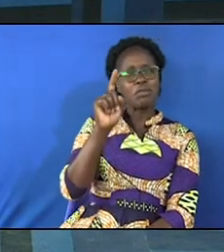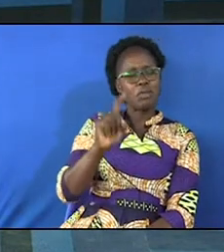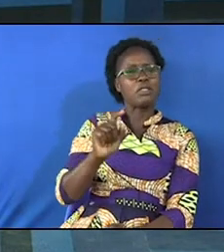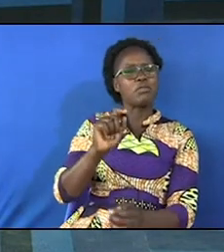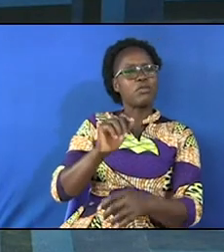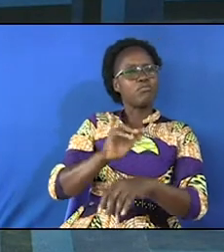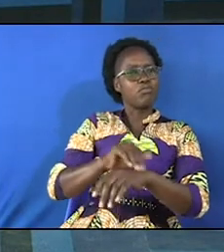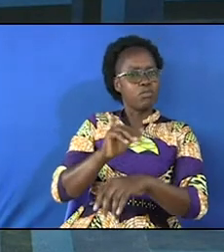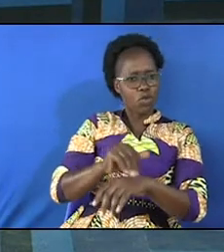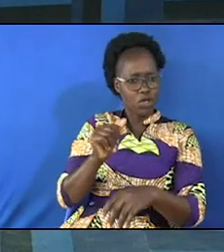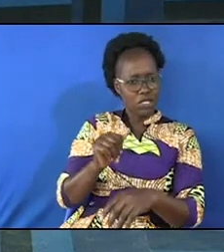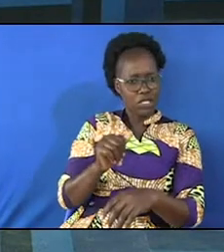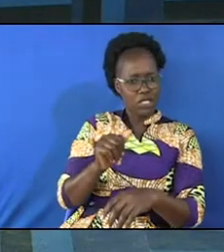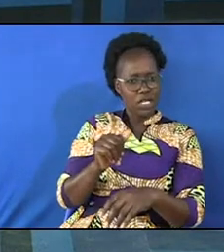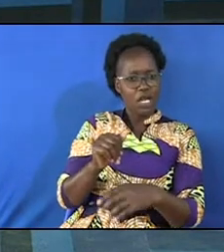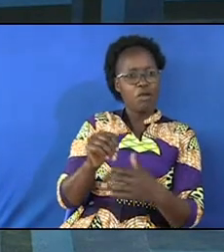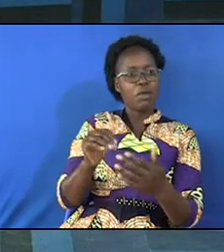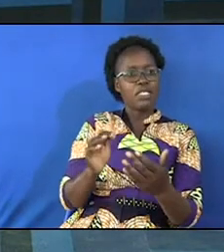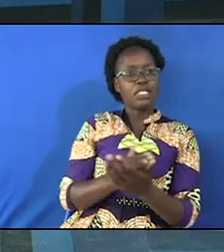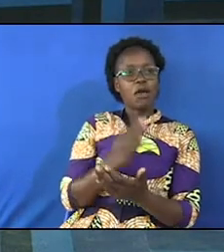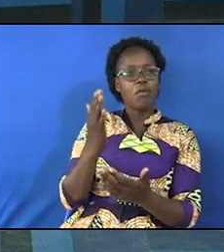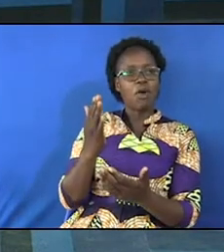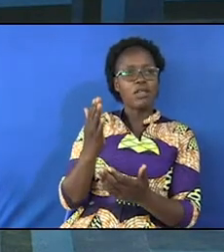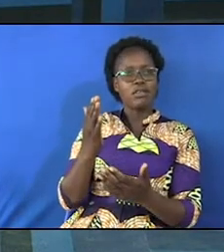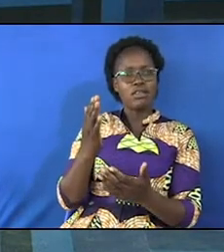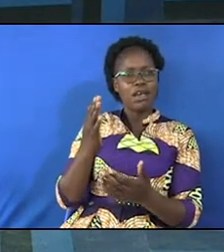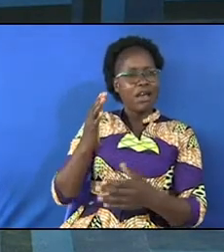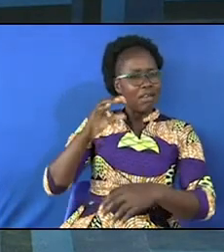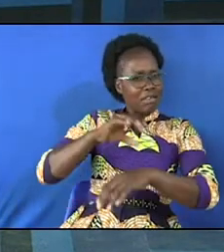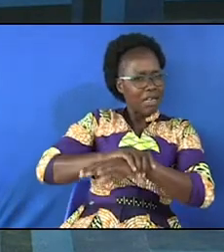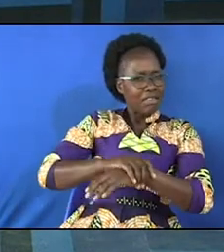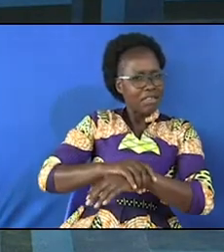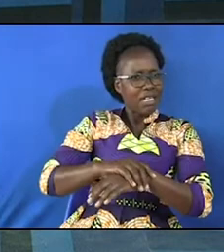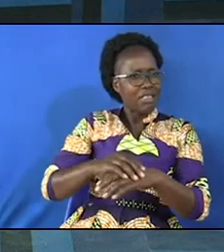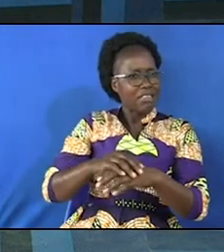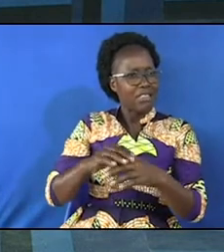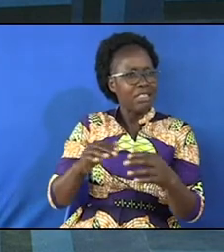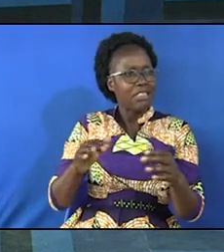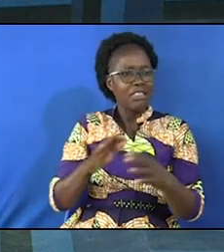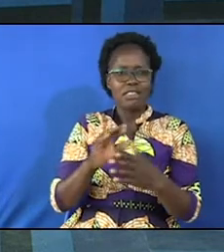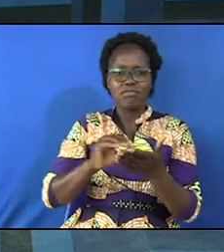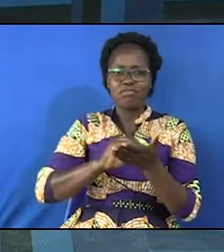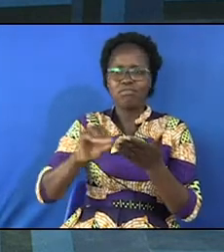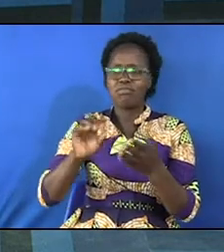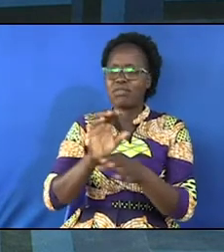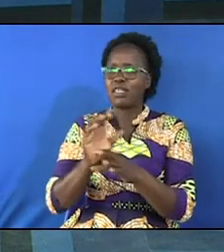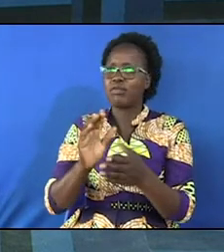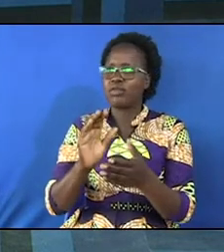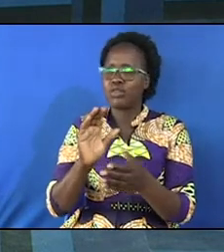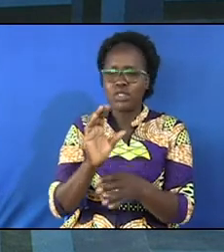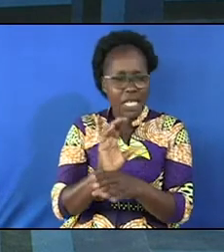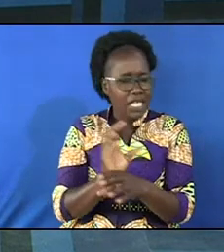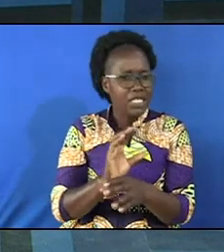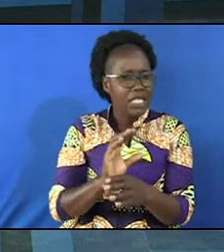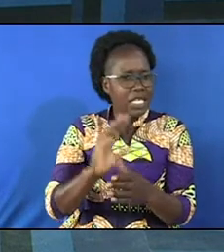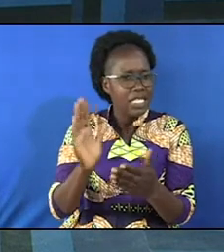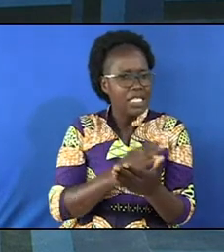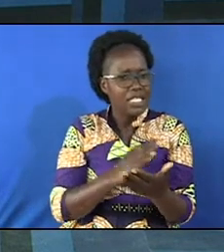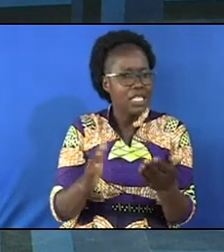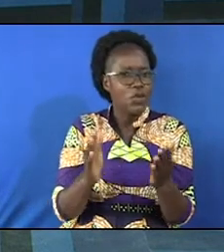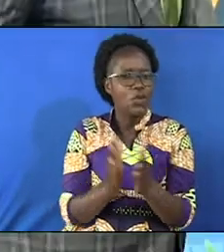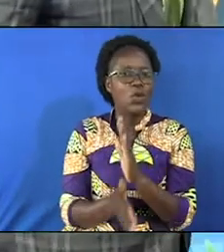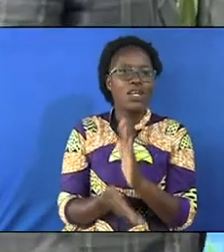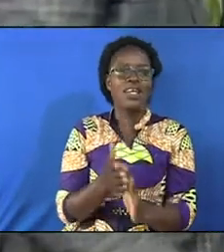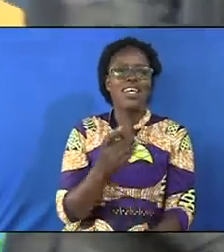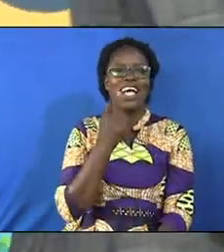be caught with someone else wife beaten and his teeth removed and he will come to church singing in the choir without teeth